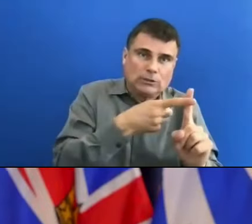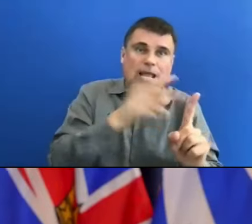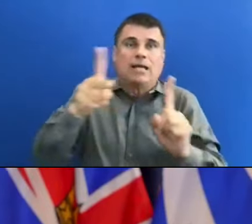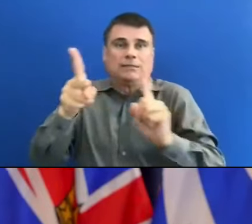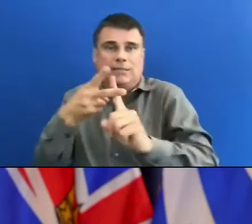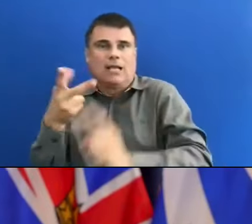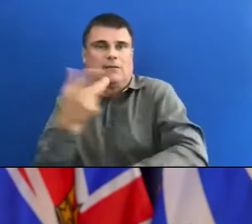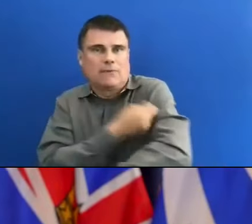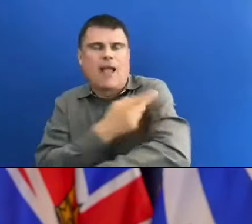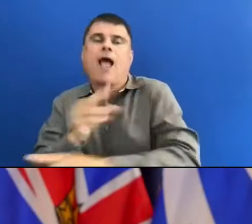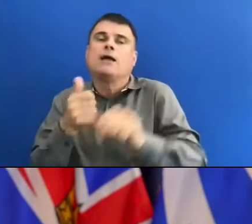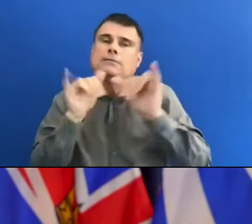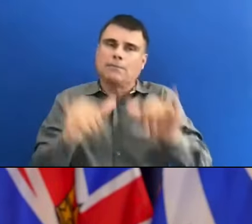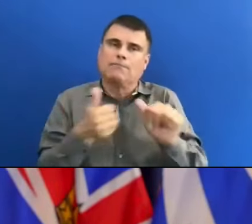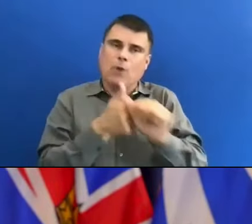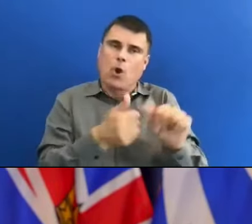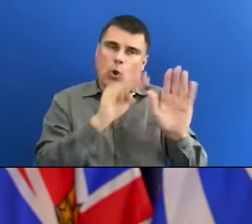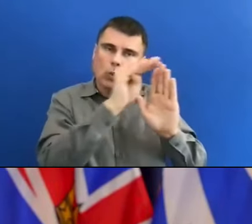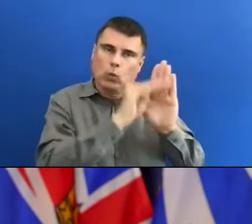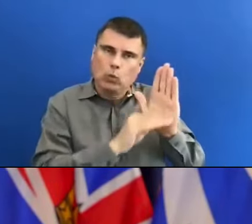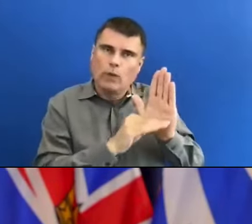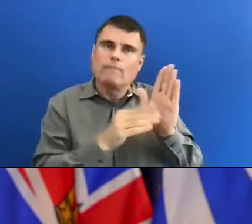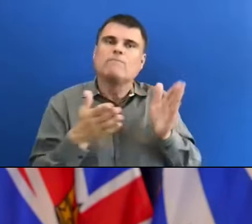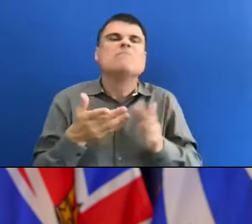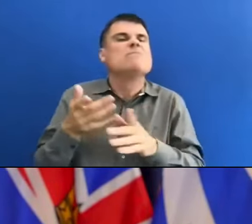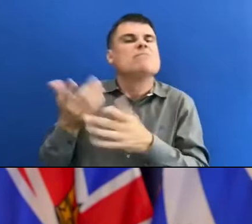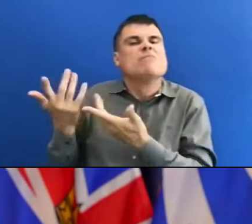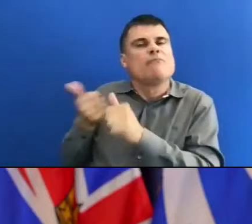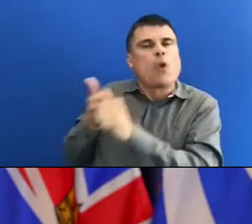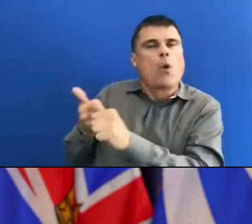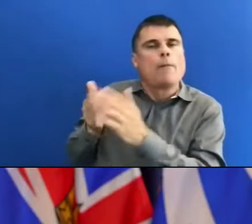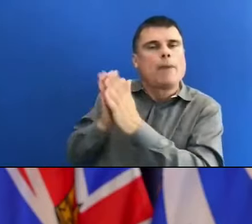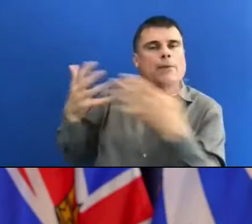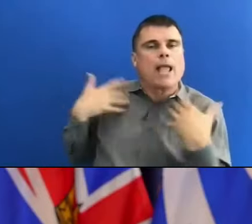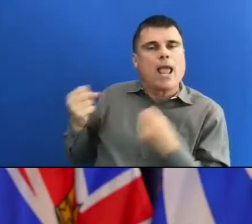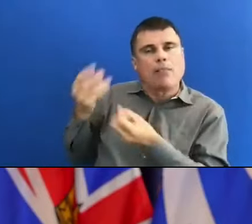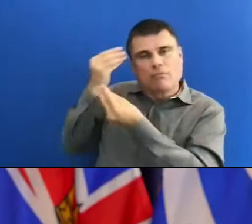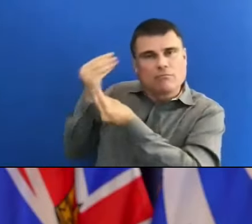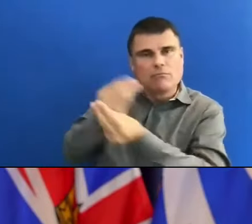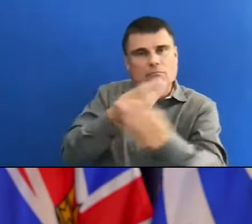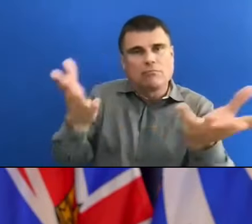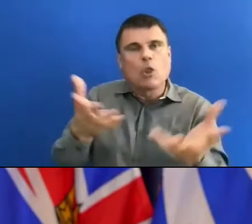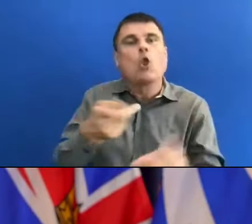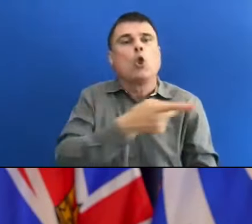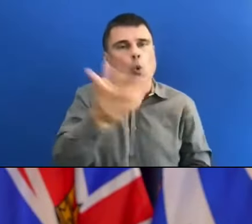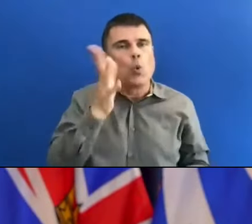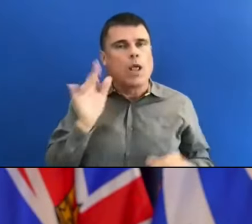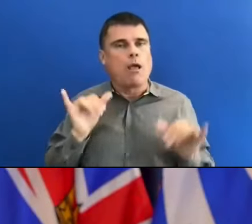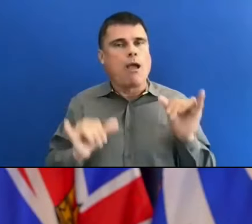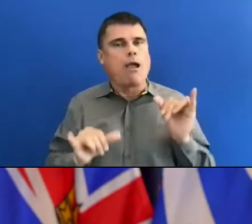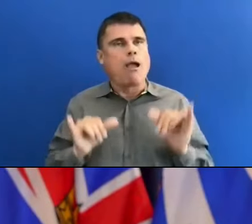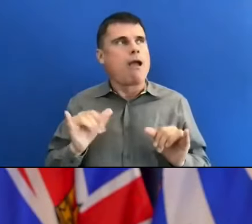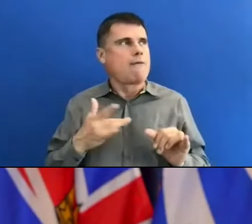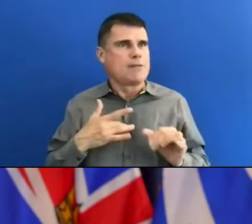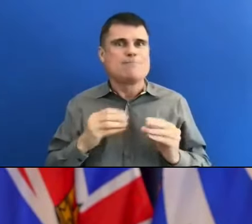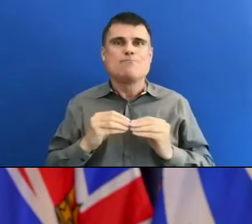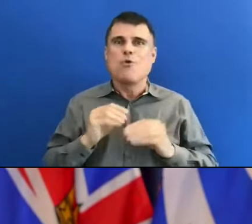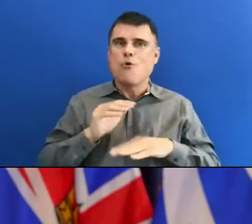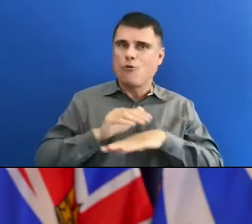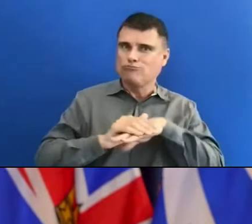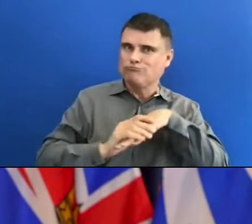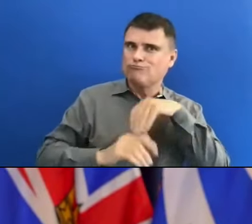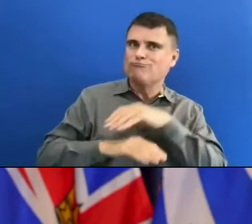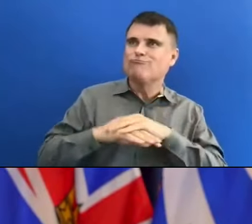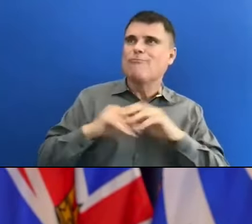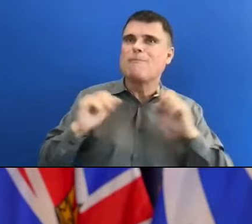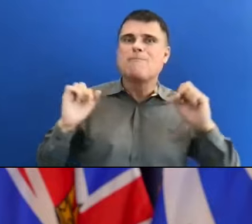and saves lives, we'll each find our own comfort zone within that wondrous array of new possibilities. We'll each set our own